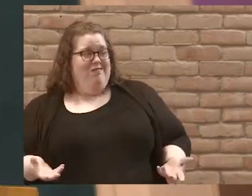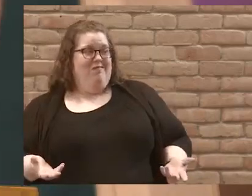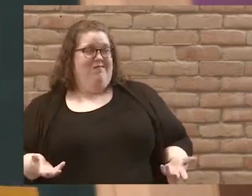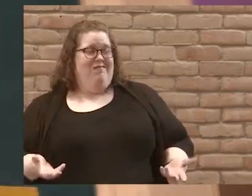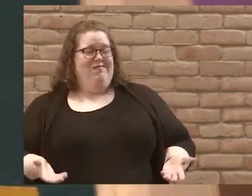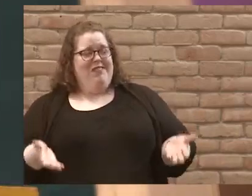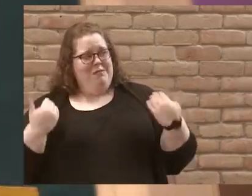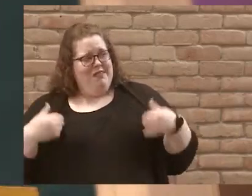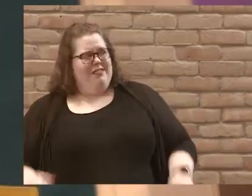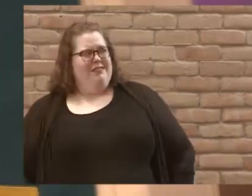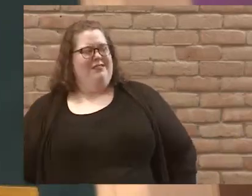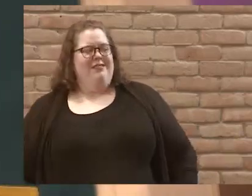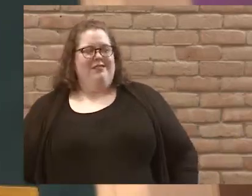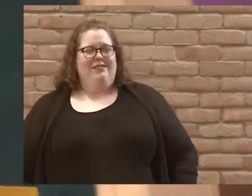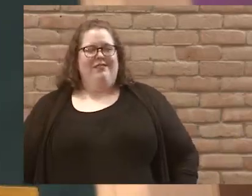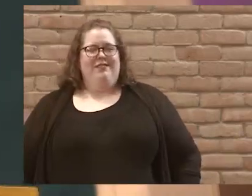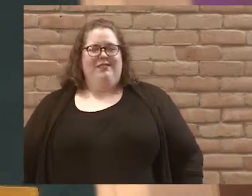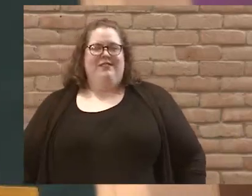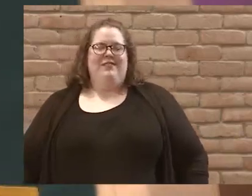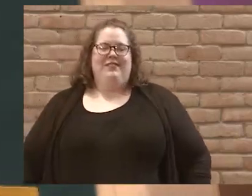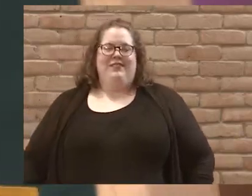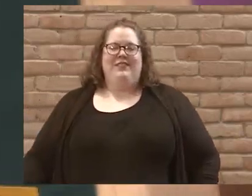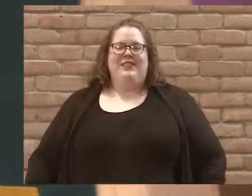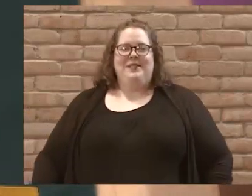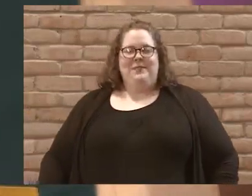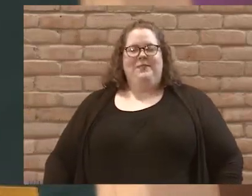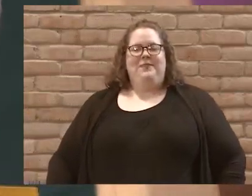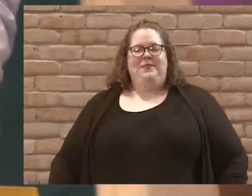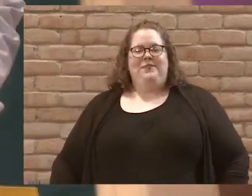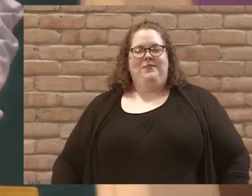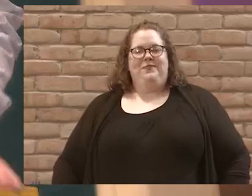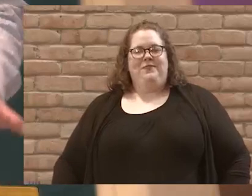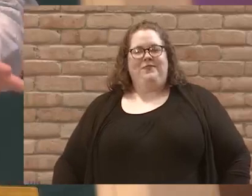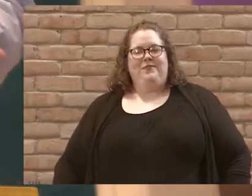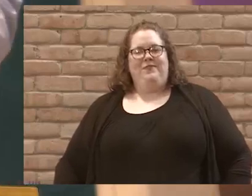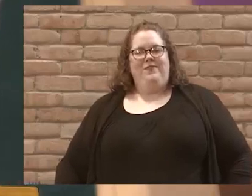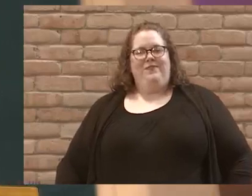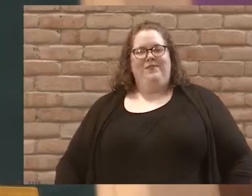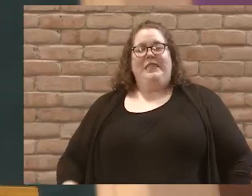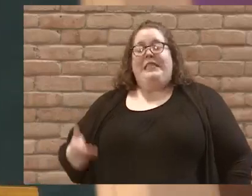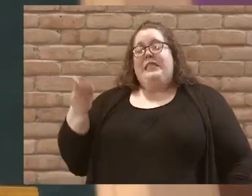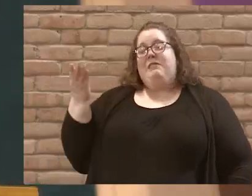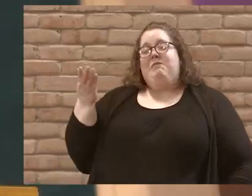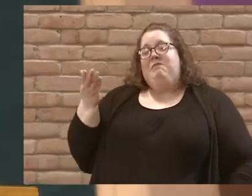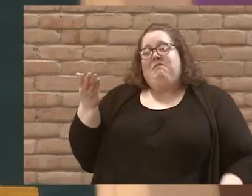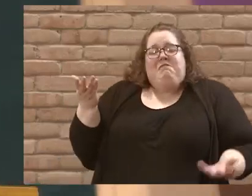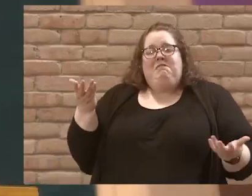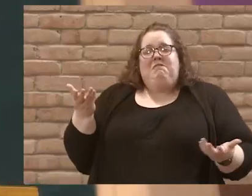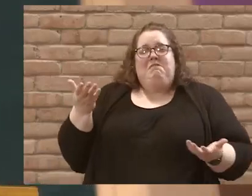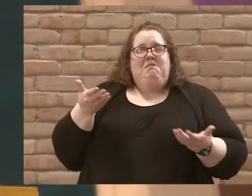Come on. God, this is just a little, little storm